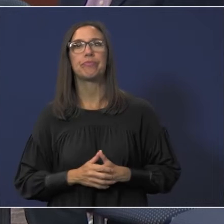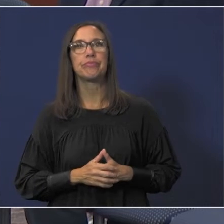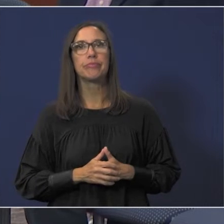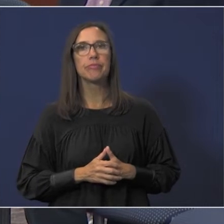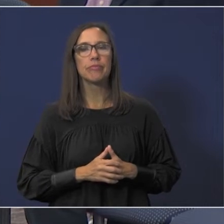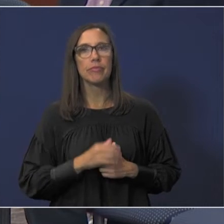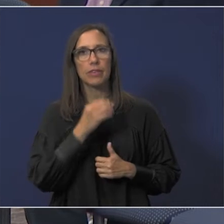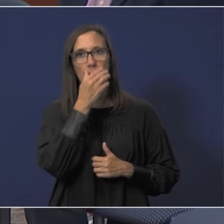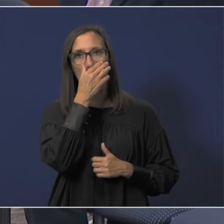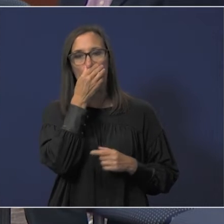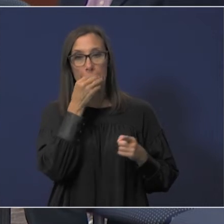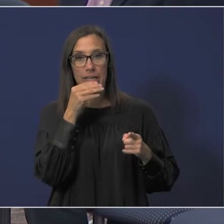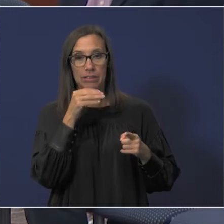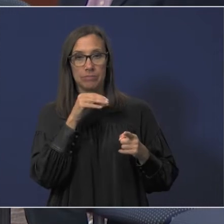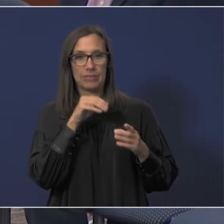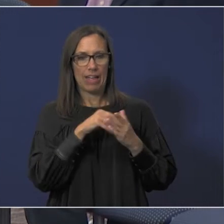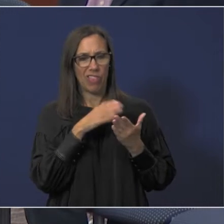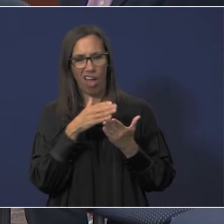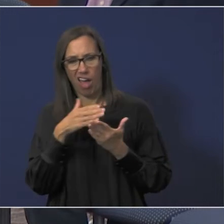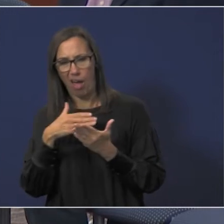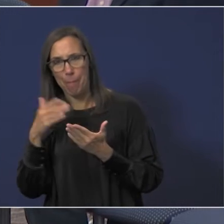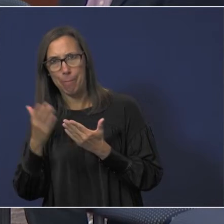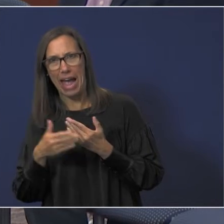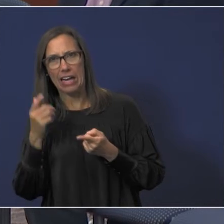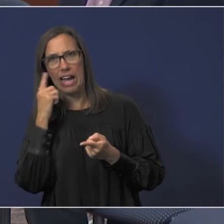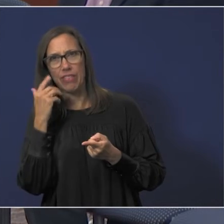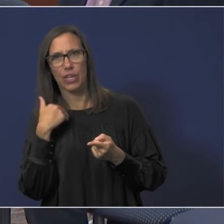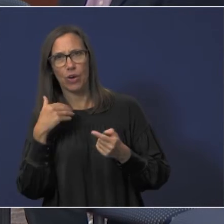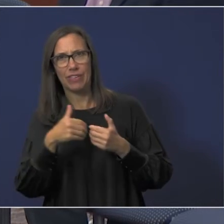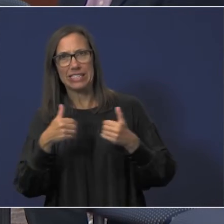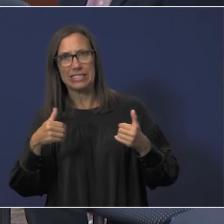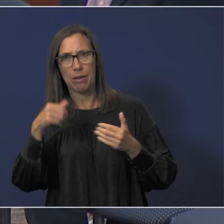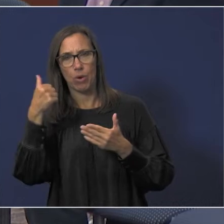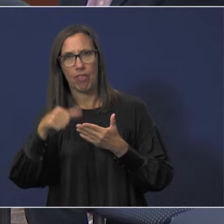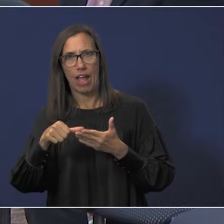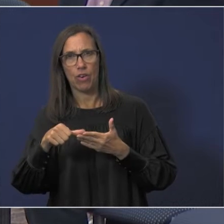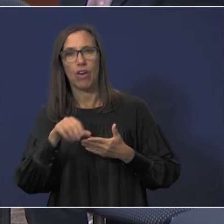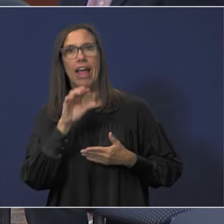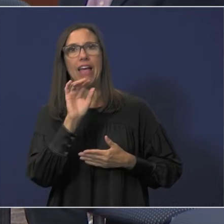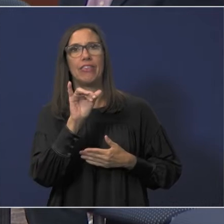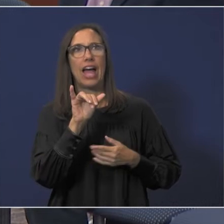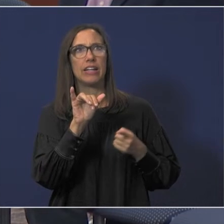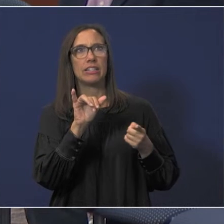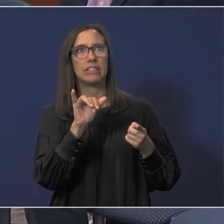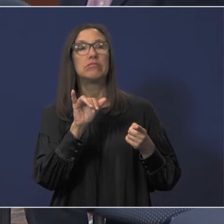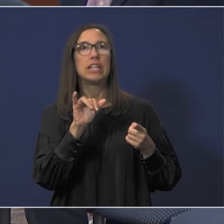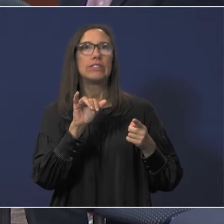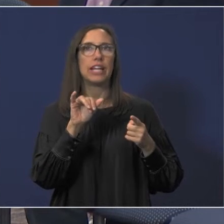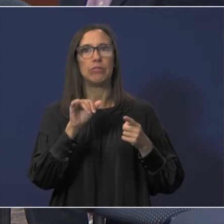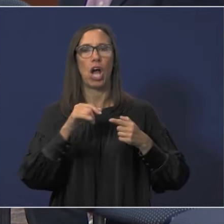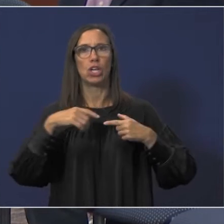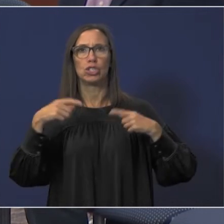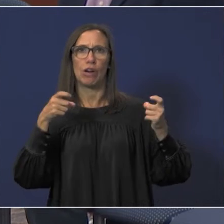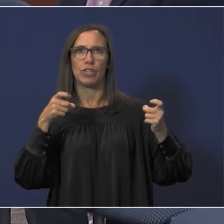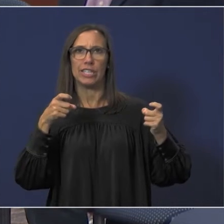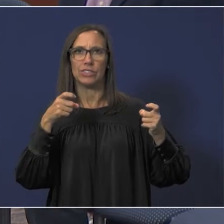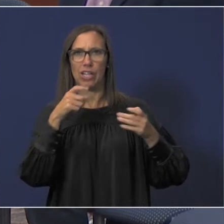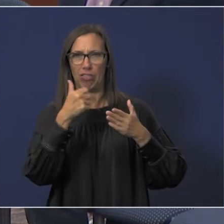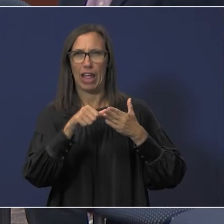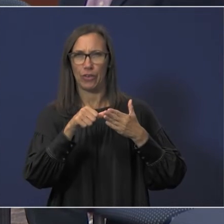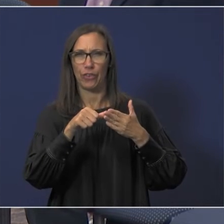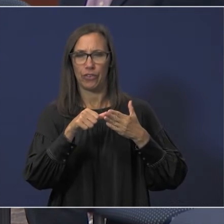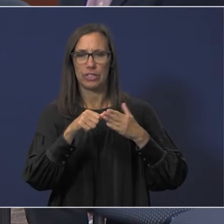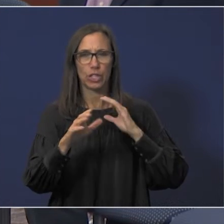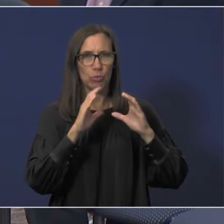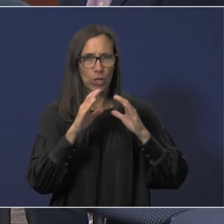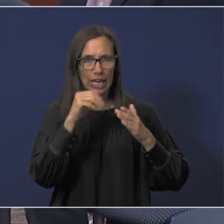report in the back i believe you have a separate letter and this is a uh known as a governance letter governance communication letter